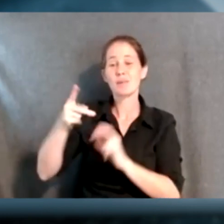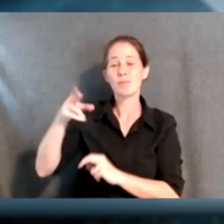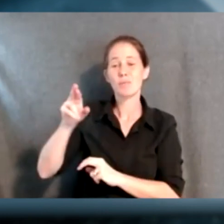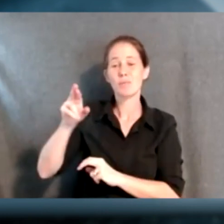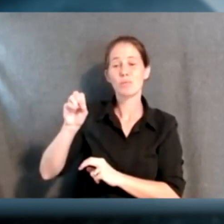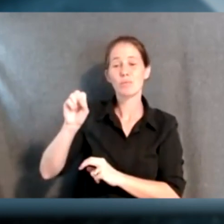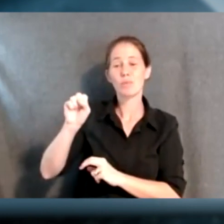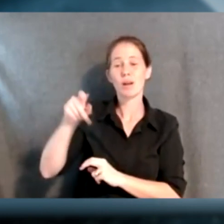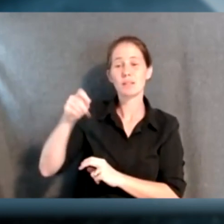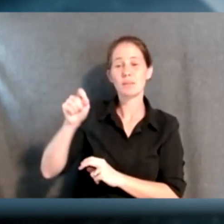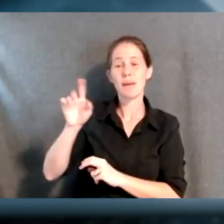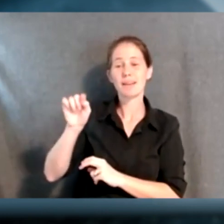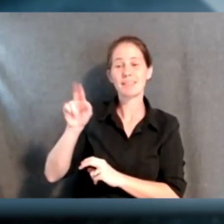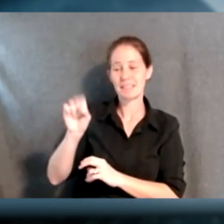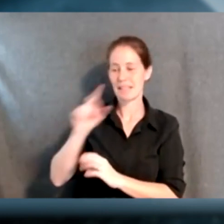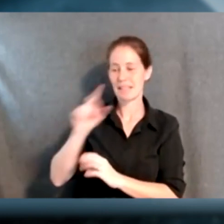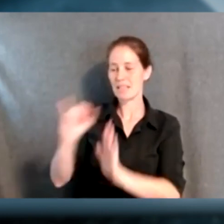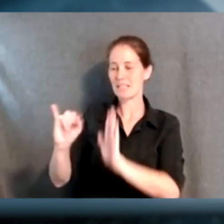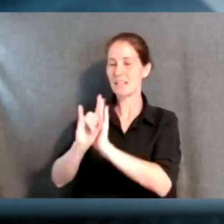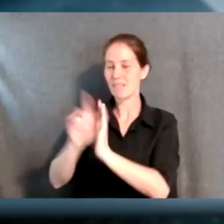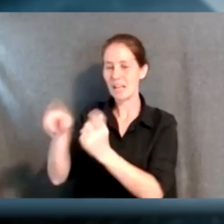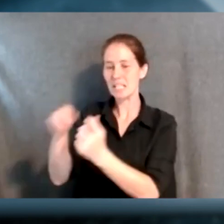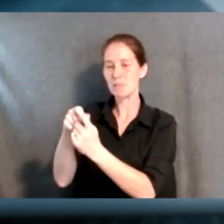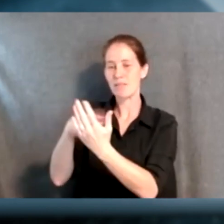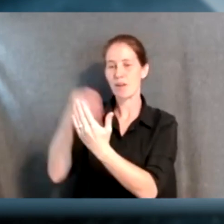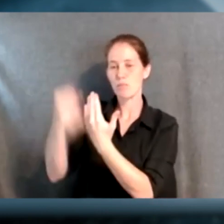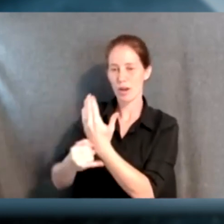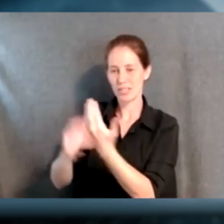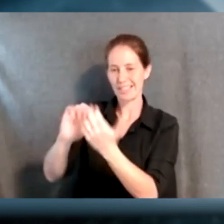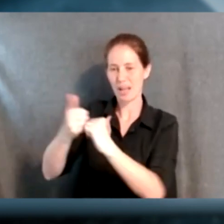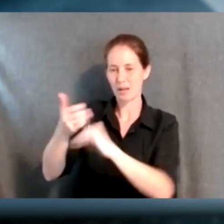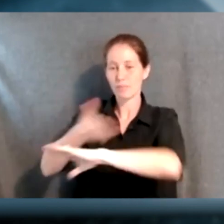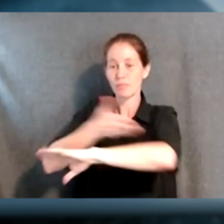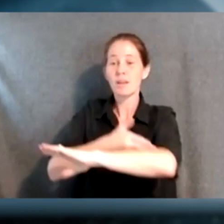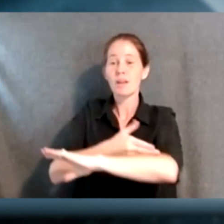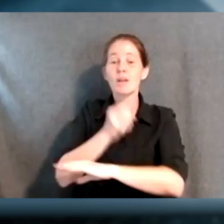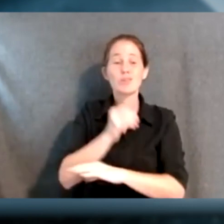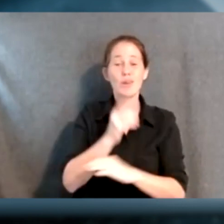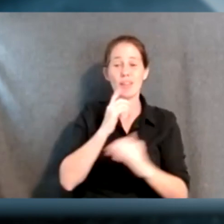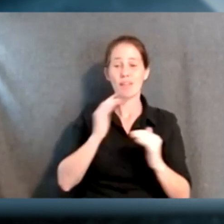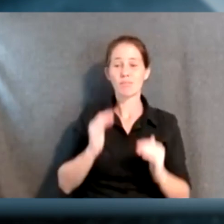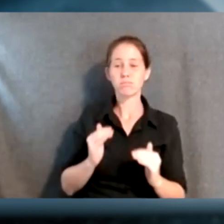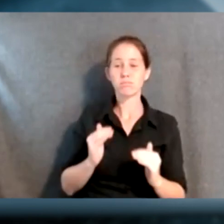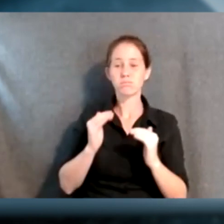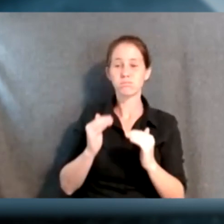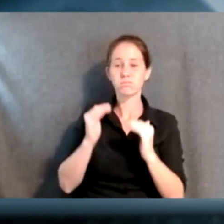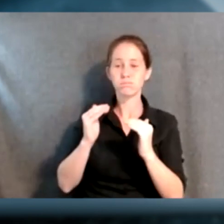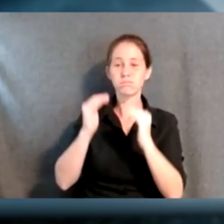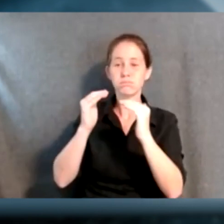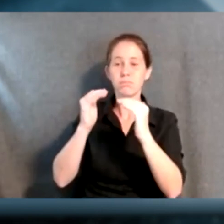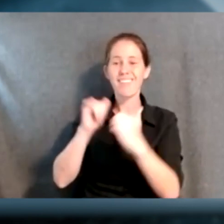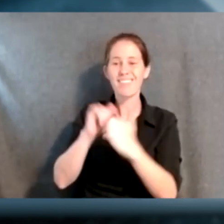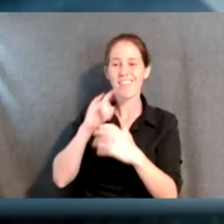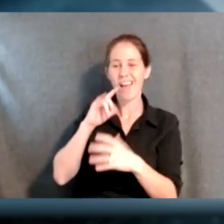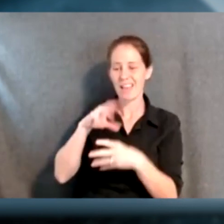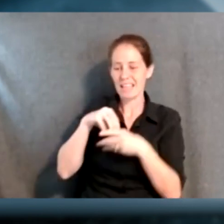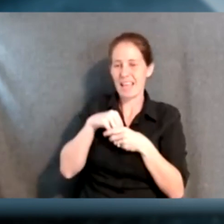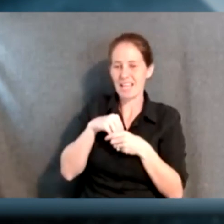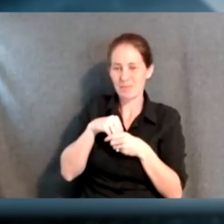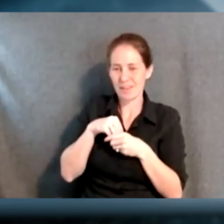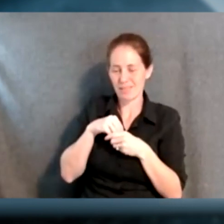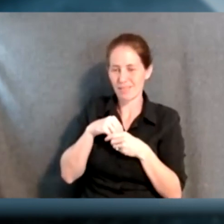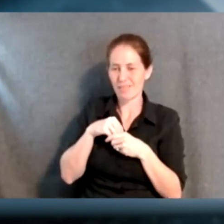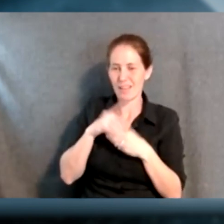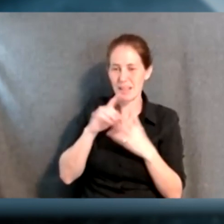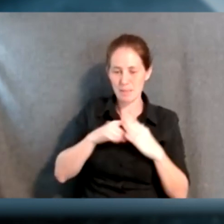what those projects need to be. So they've all built on top of each other. So that engagement that we've done up front and that